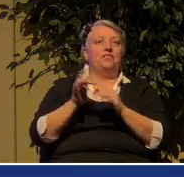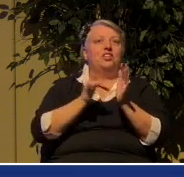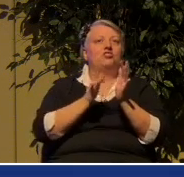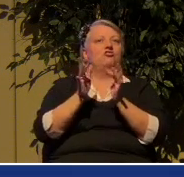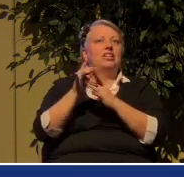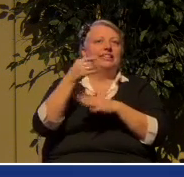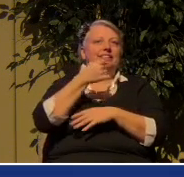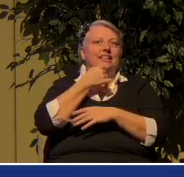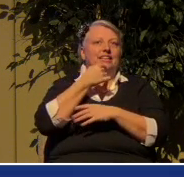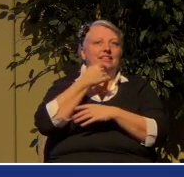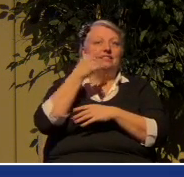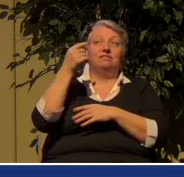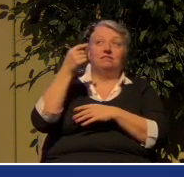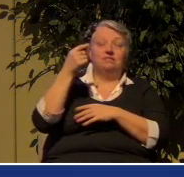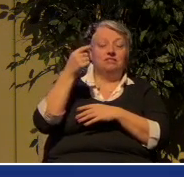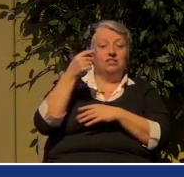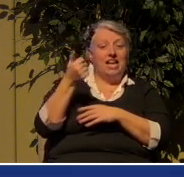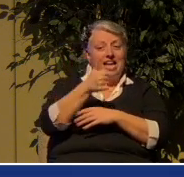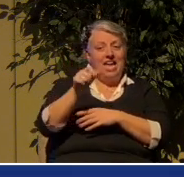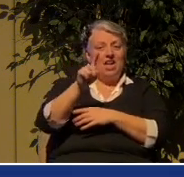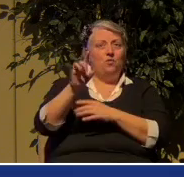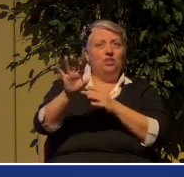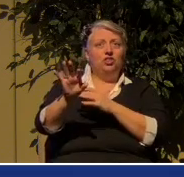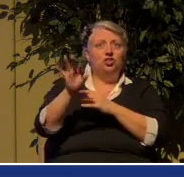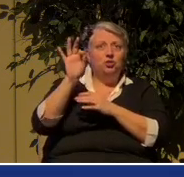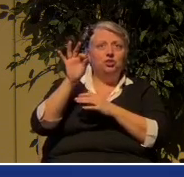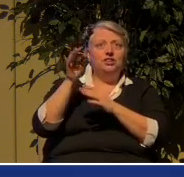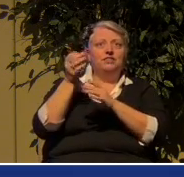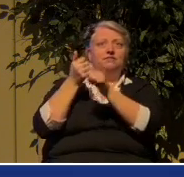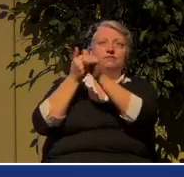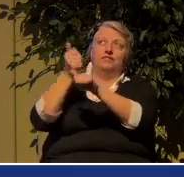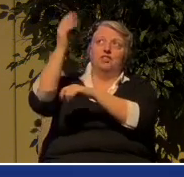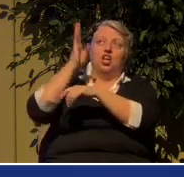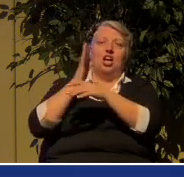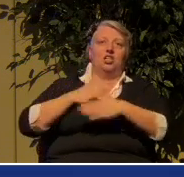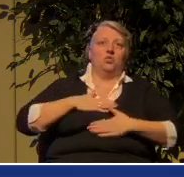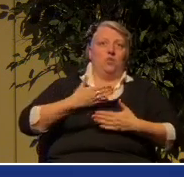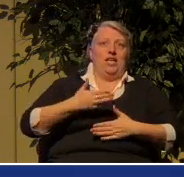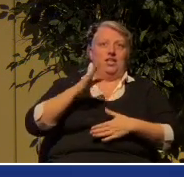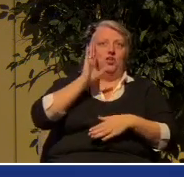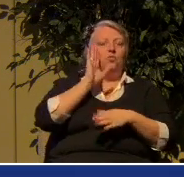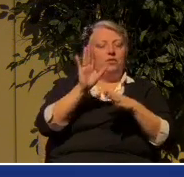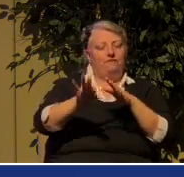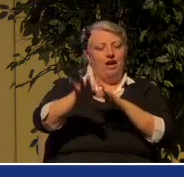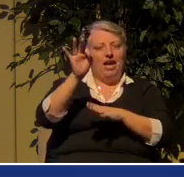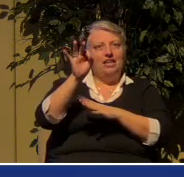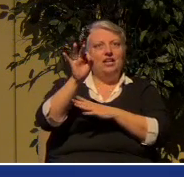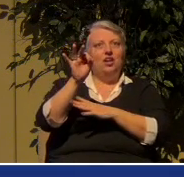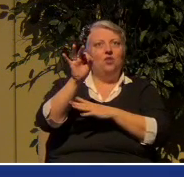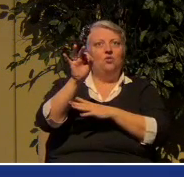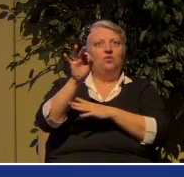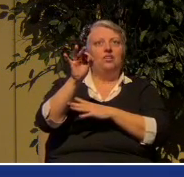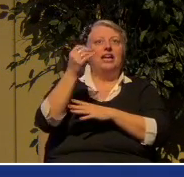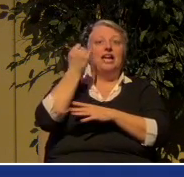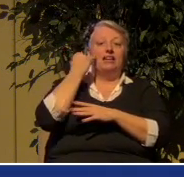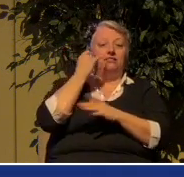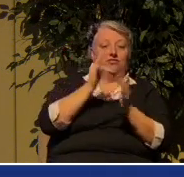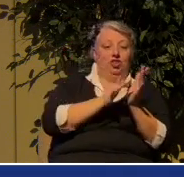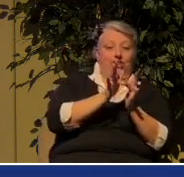do God's will, he'll find out whether my teaching comes from God or whether I speak on my own.